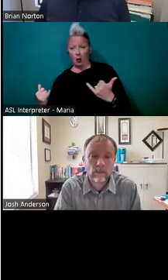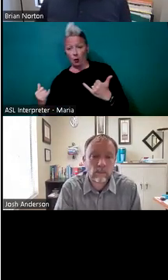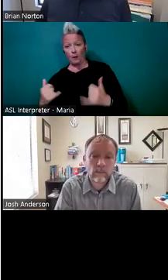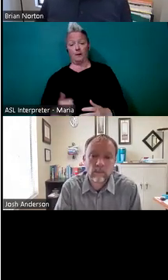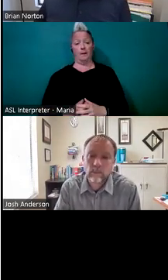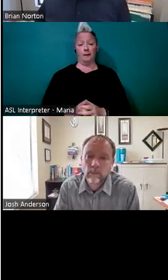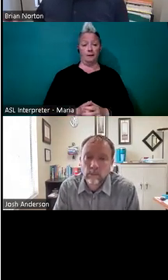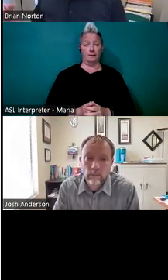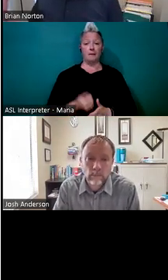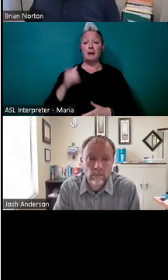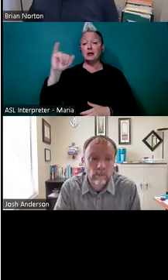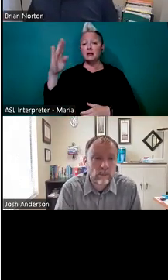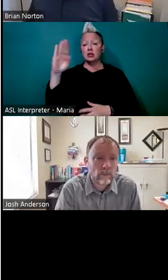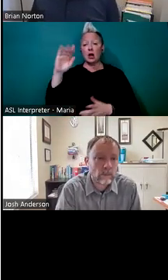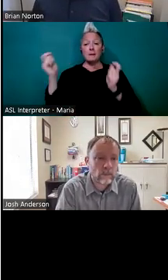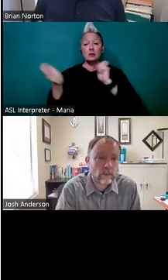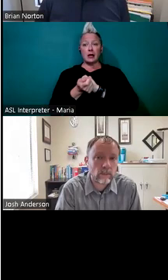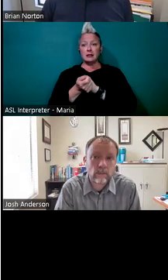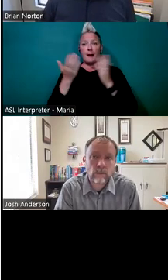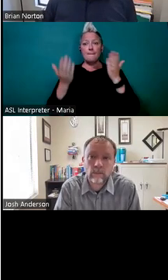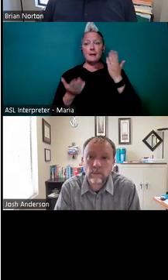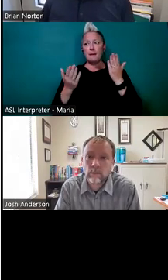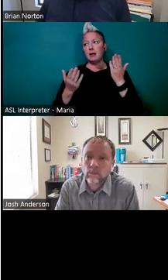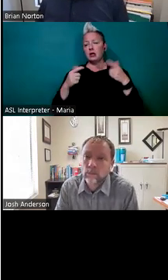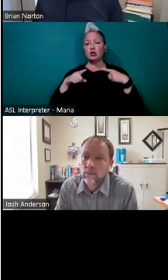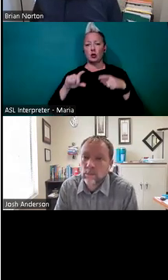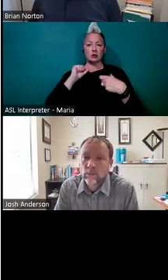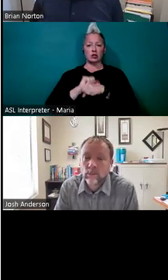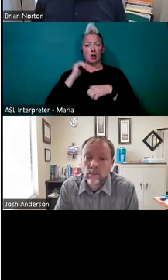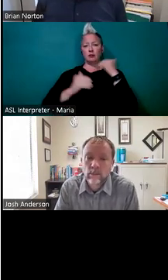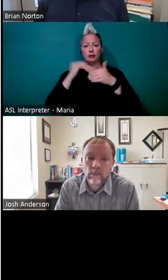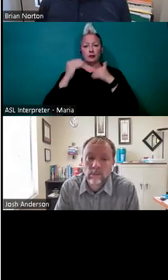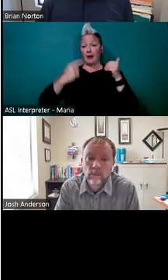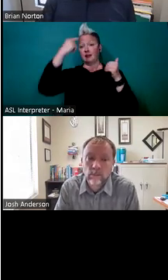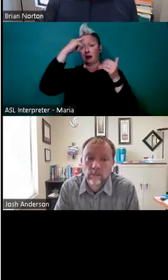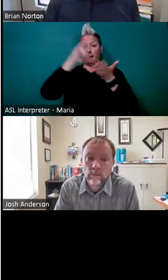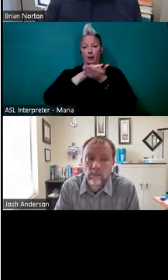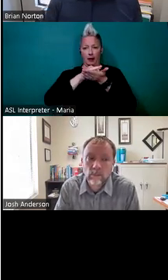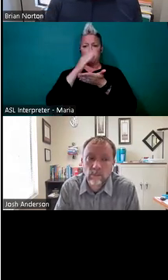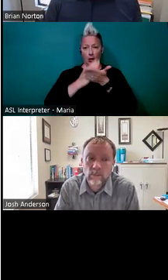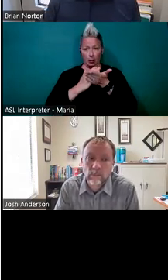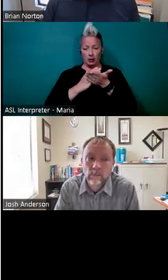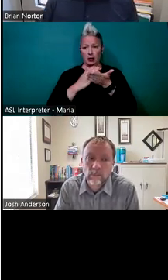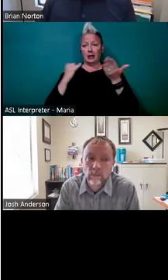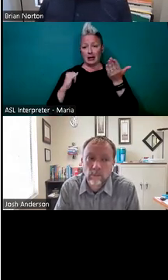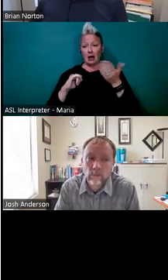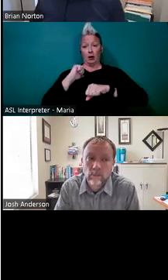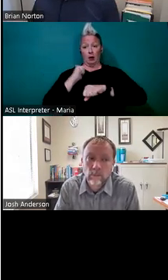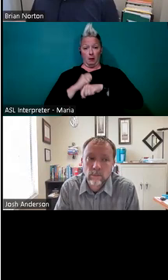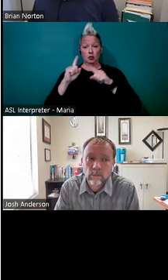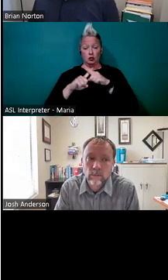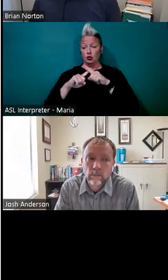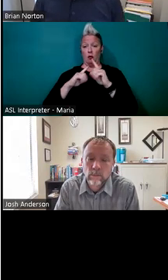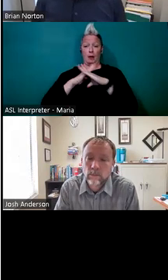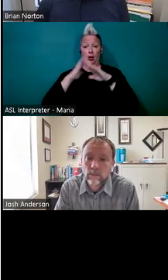the job has changed. Maybe there was a particular task that we didn't think of or wasn't talked about during the assessment. And now that we're implementing solutions for these